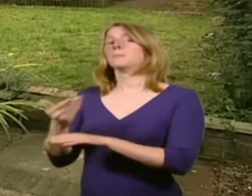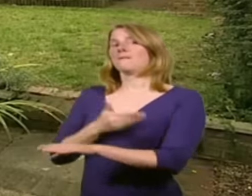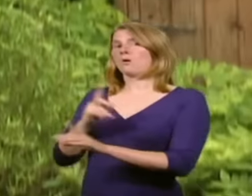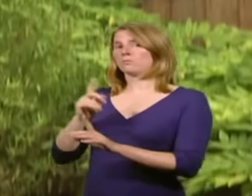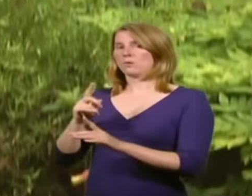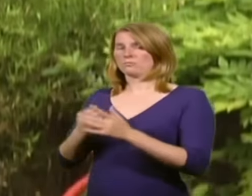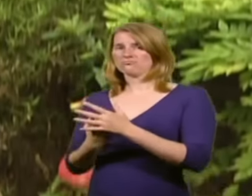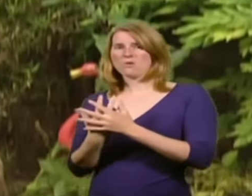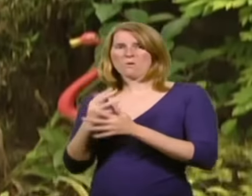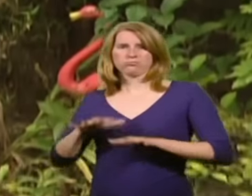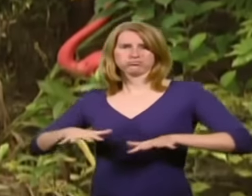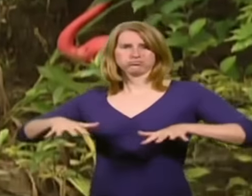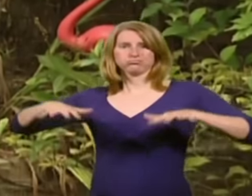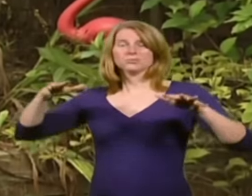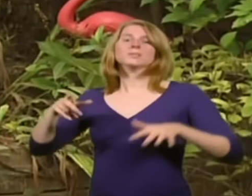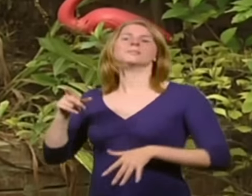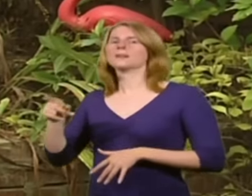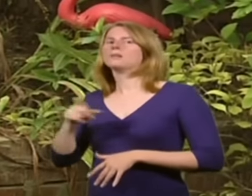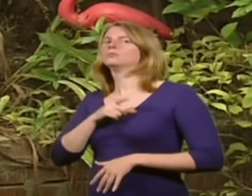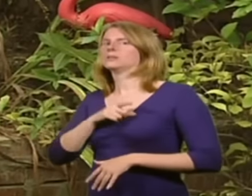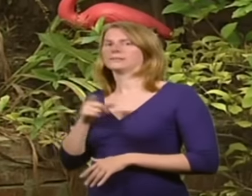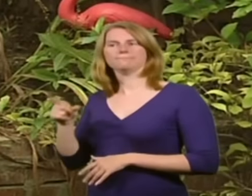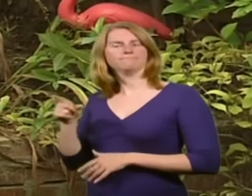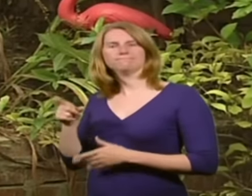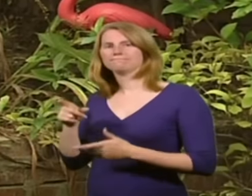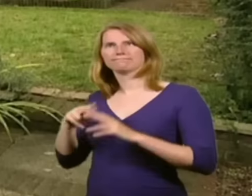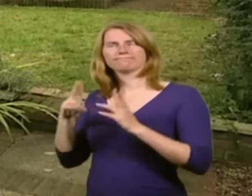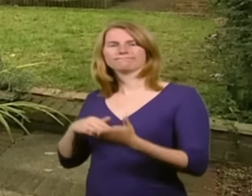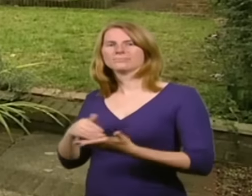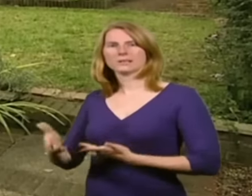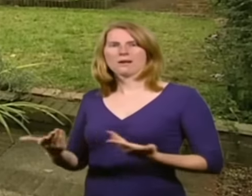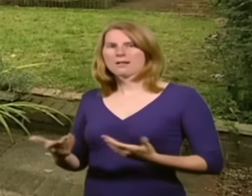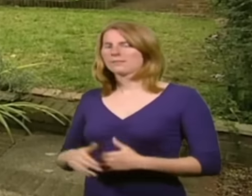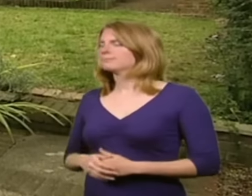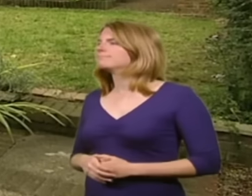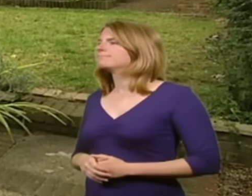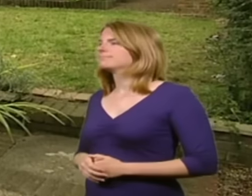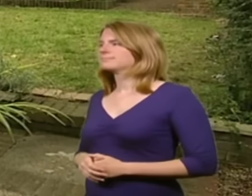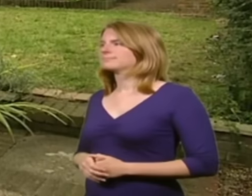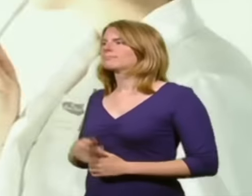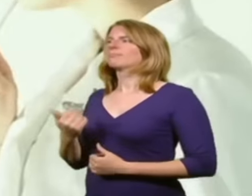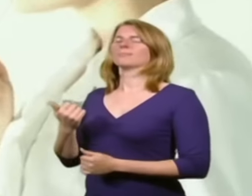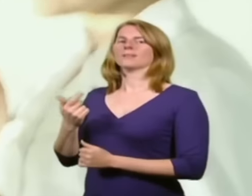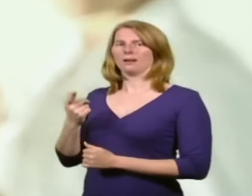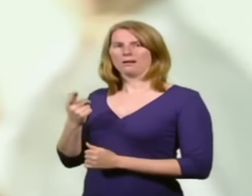sell. It's great, because it's also not too overlooked. It's a beautiful space. Lots of privacy. You have done wonders.